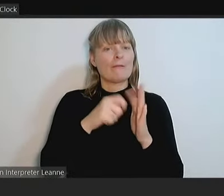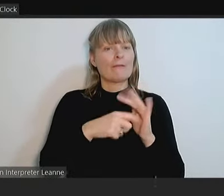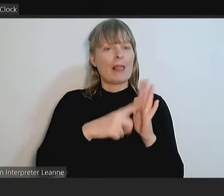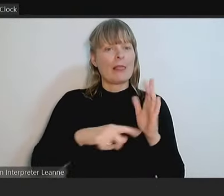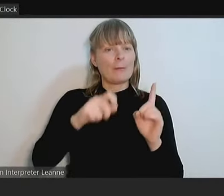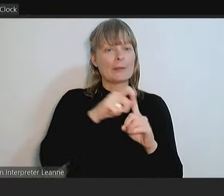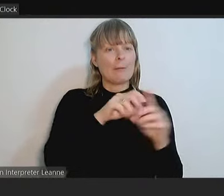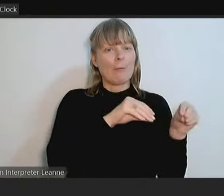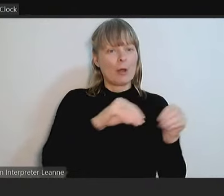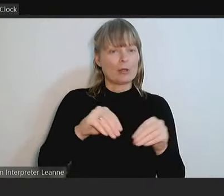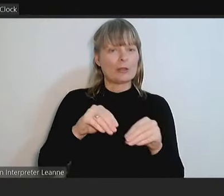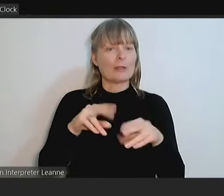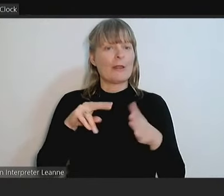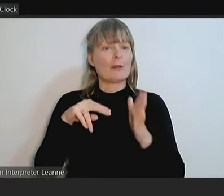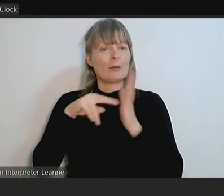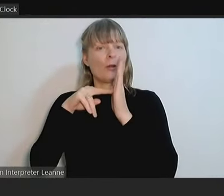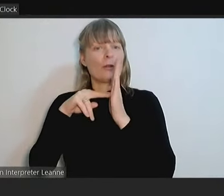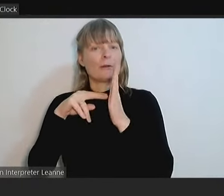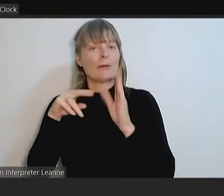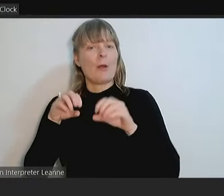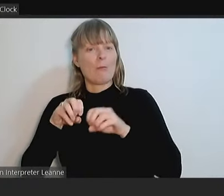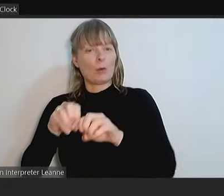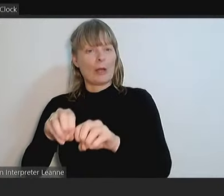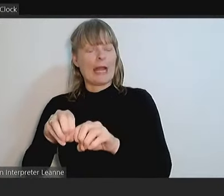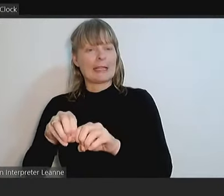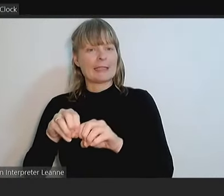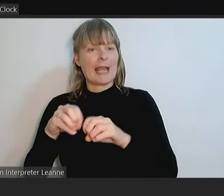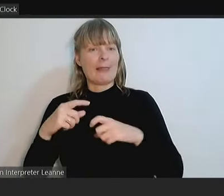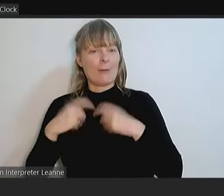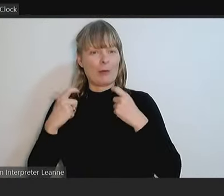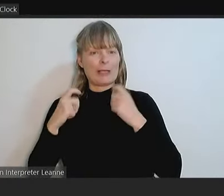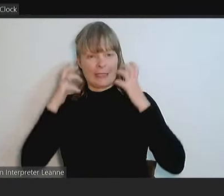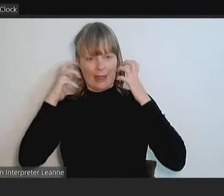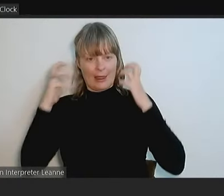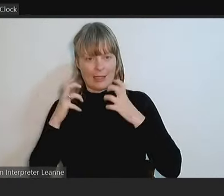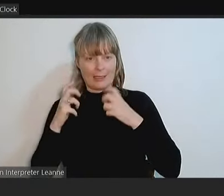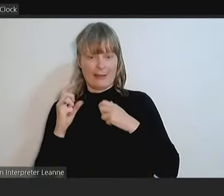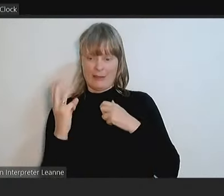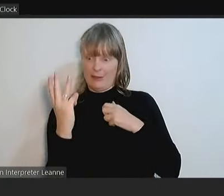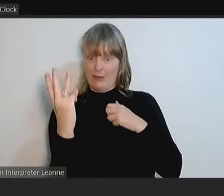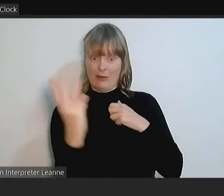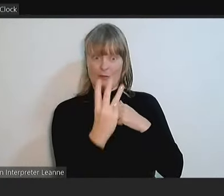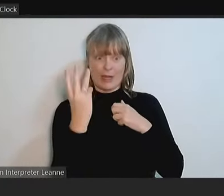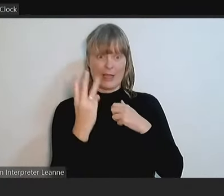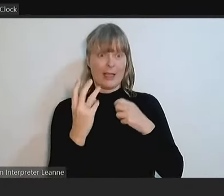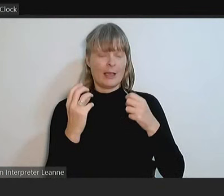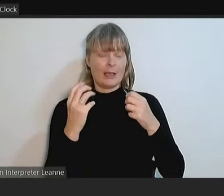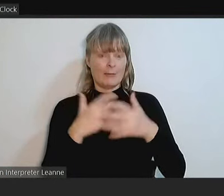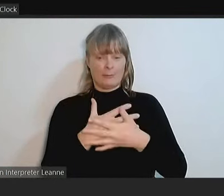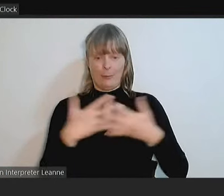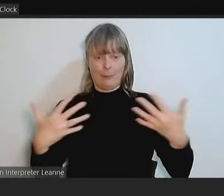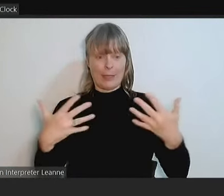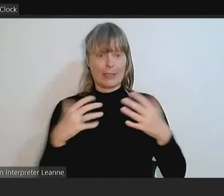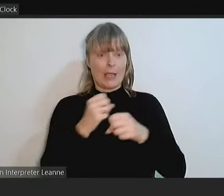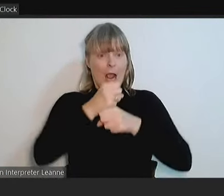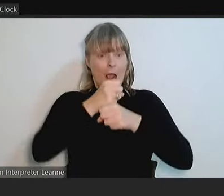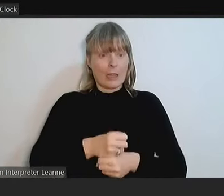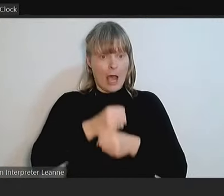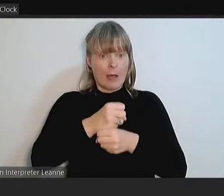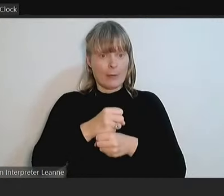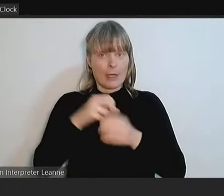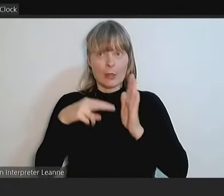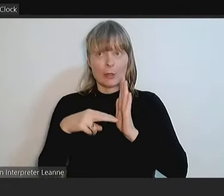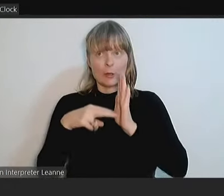the Northcote Football Club, Preston Lyons, are three of our North's powerhouse clubs. Not just Darwin but Melbourne's North and all three